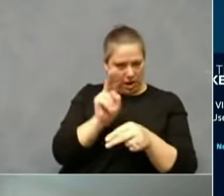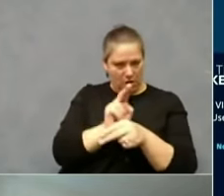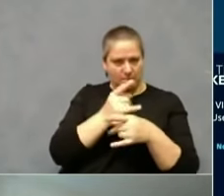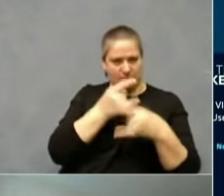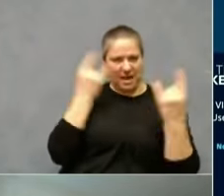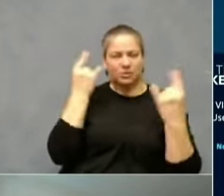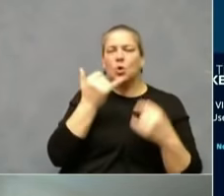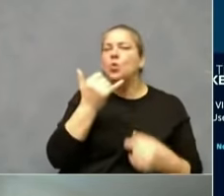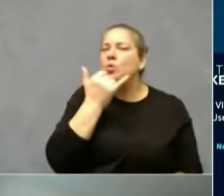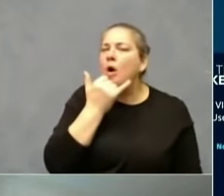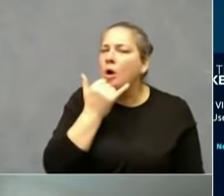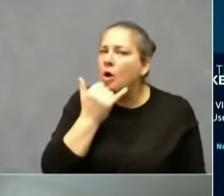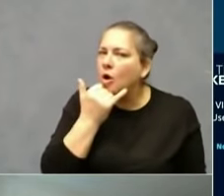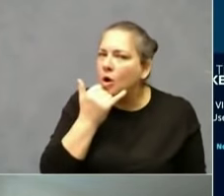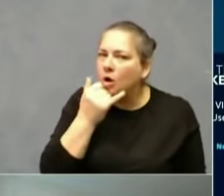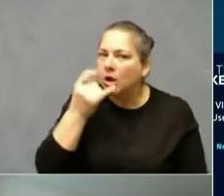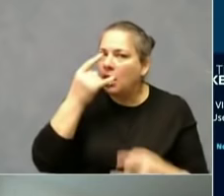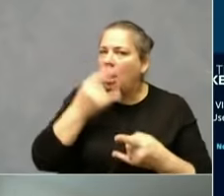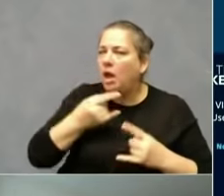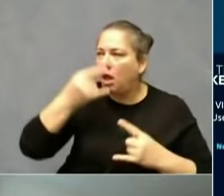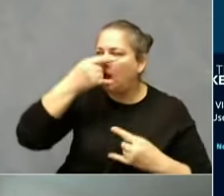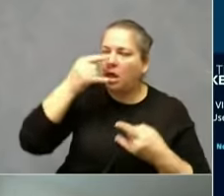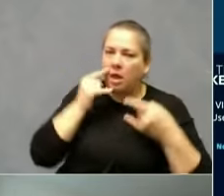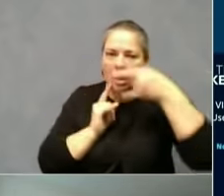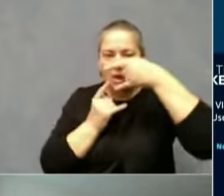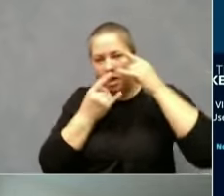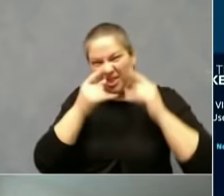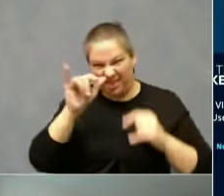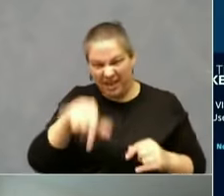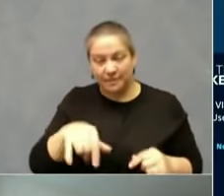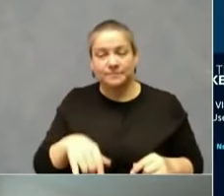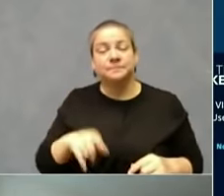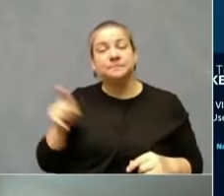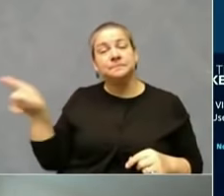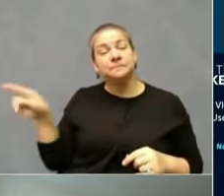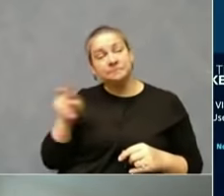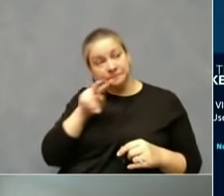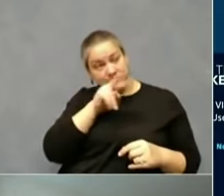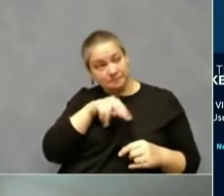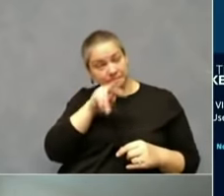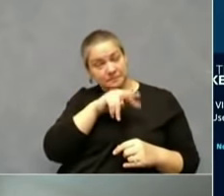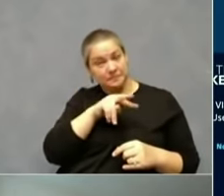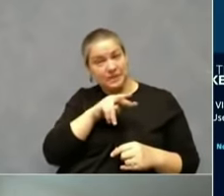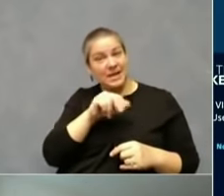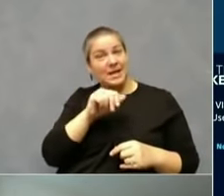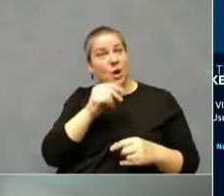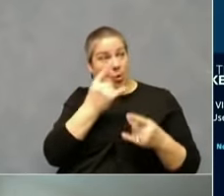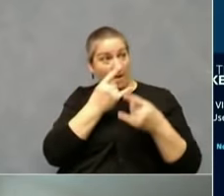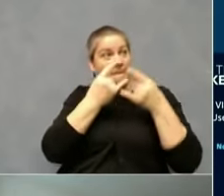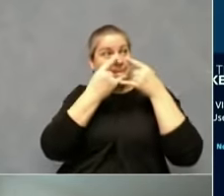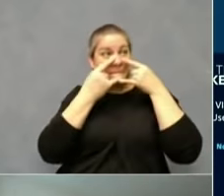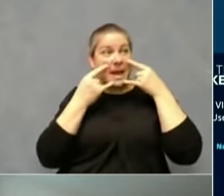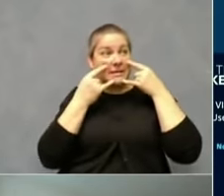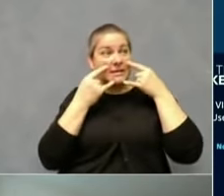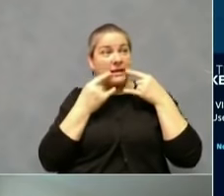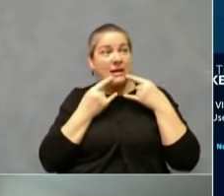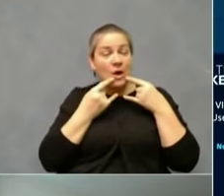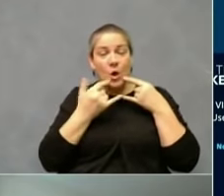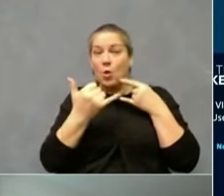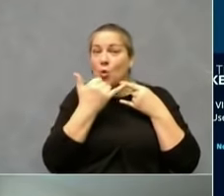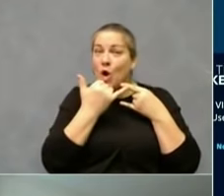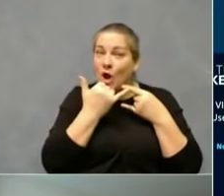And you see their observation of incorrect mask use is incredibly high in large venues as high as 60%.